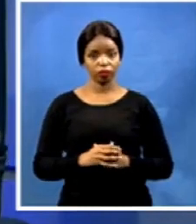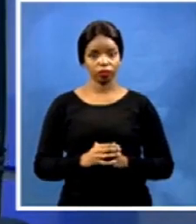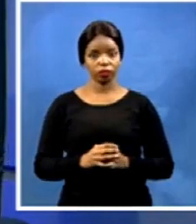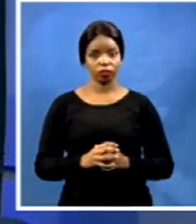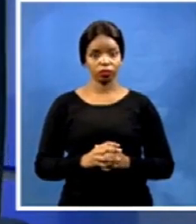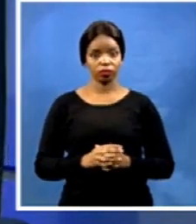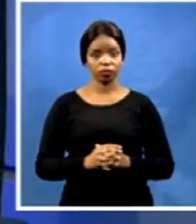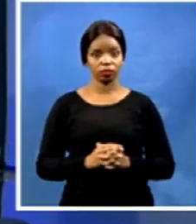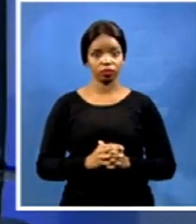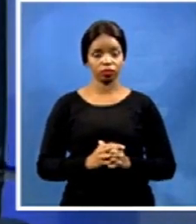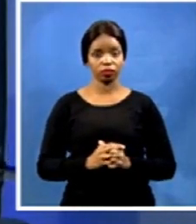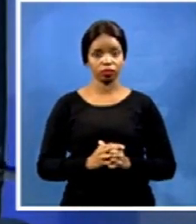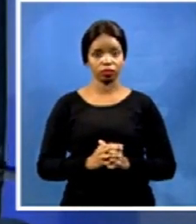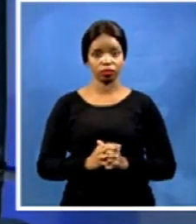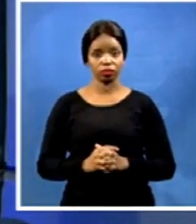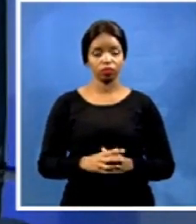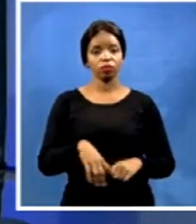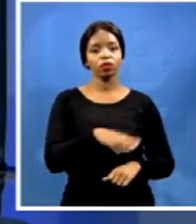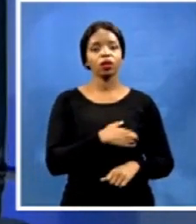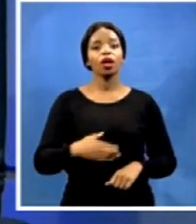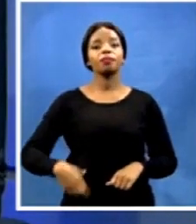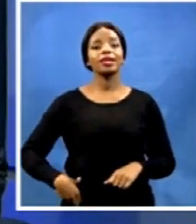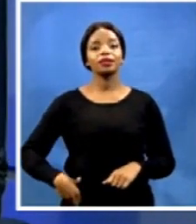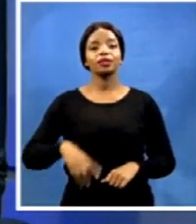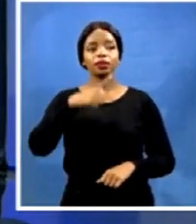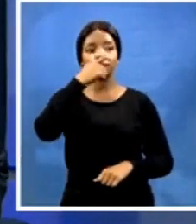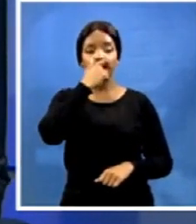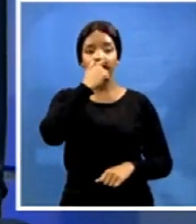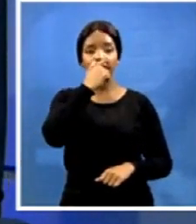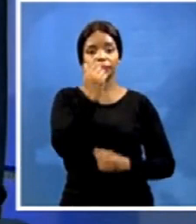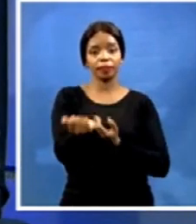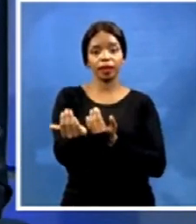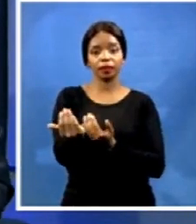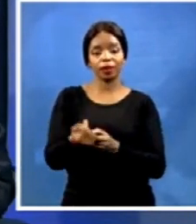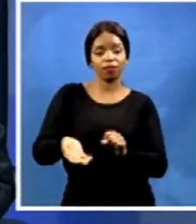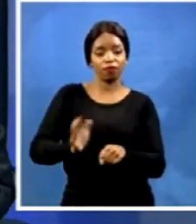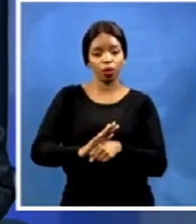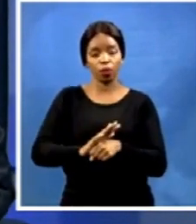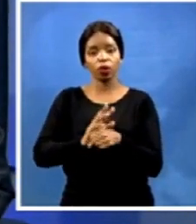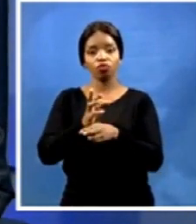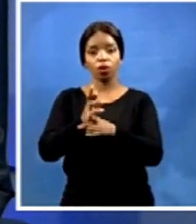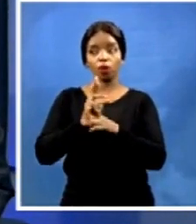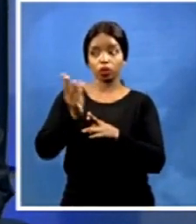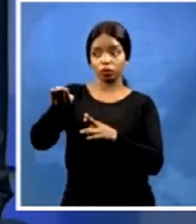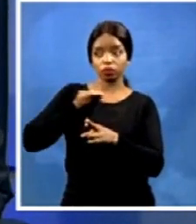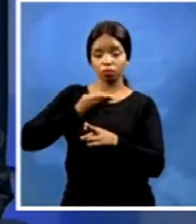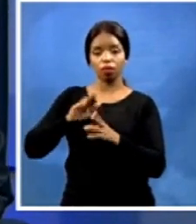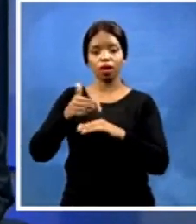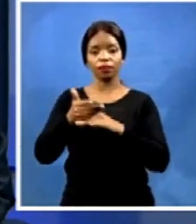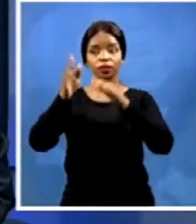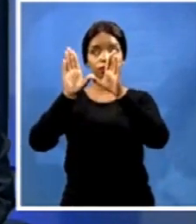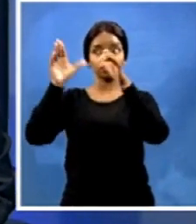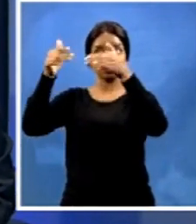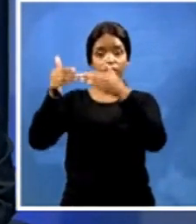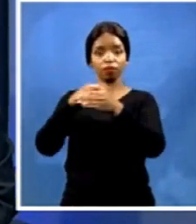I will be expecting a full report after his delegation met with King Litsie III of Lesotho and later Prime Minister